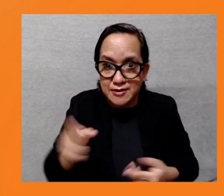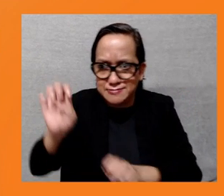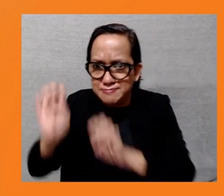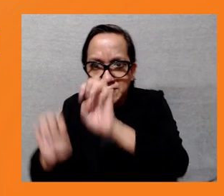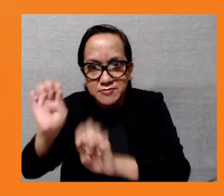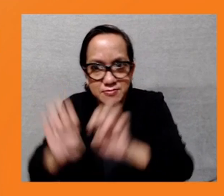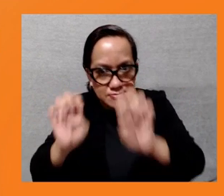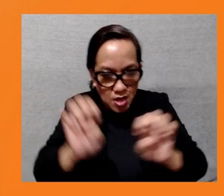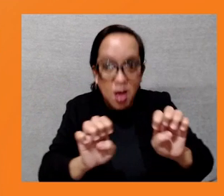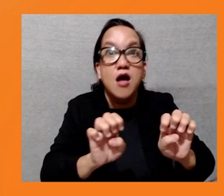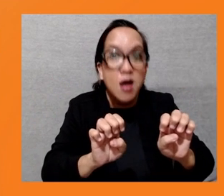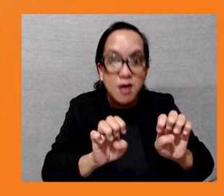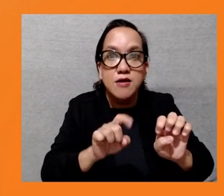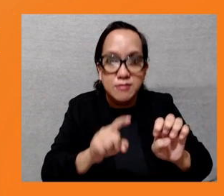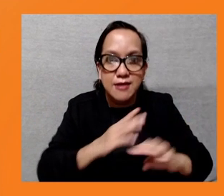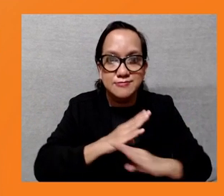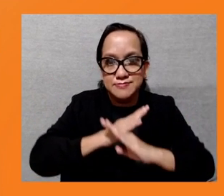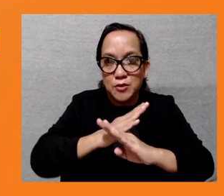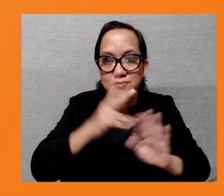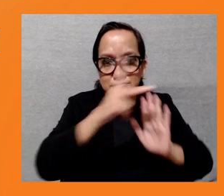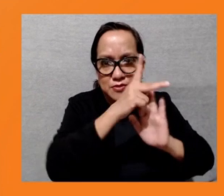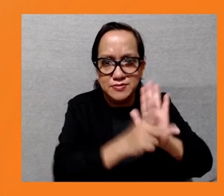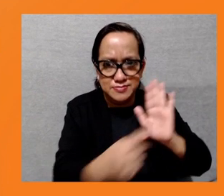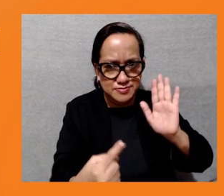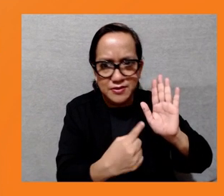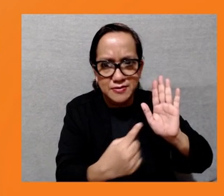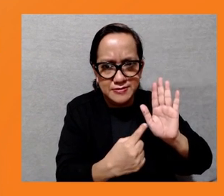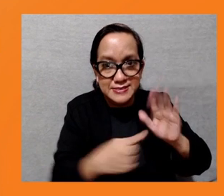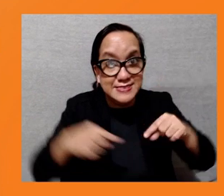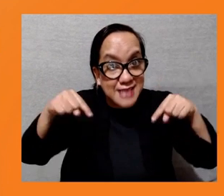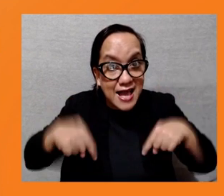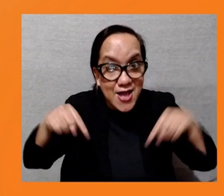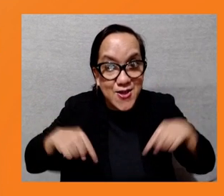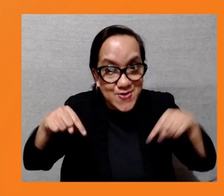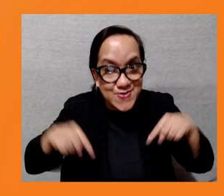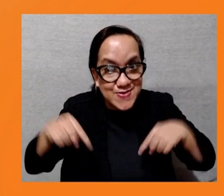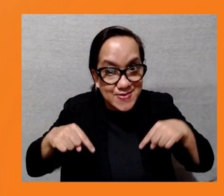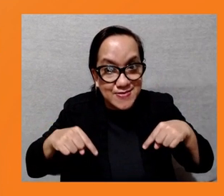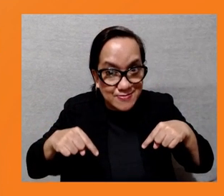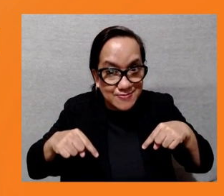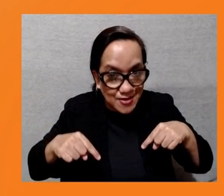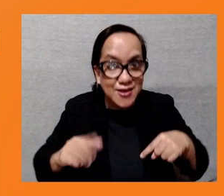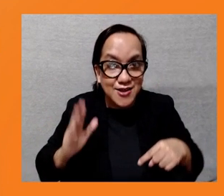currently at the moment. So stay tuned for more information about the updated policy.